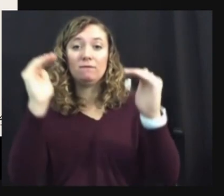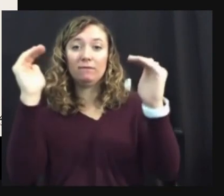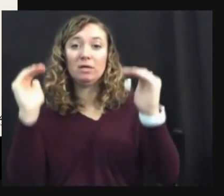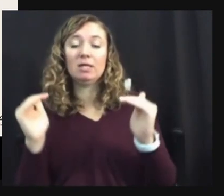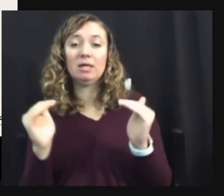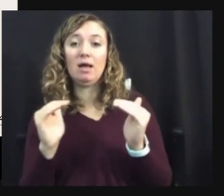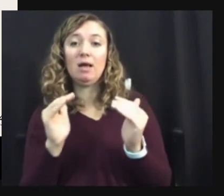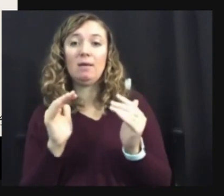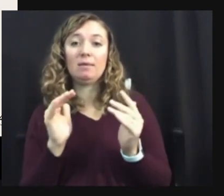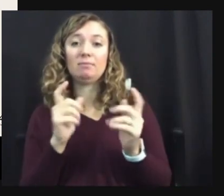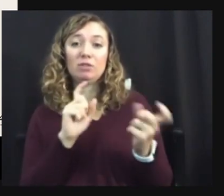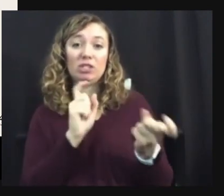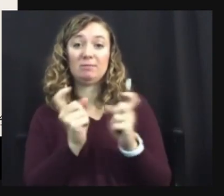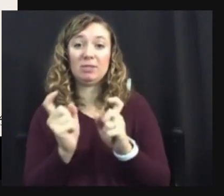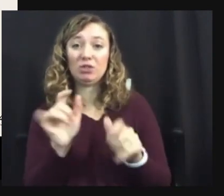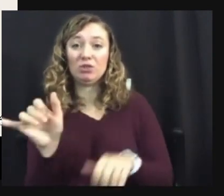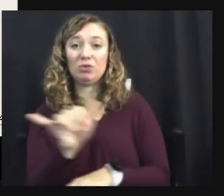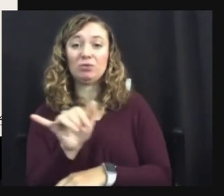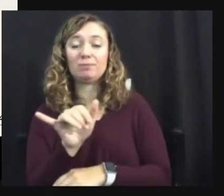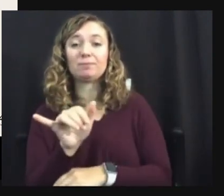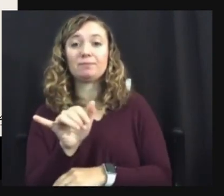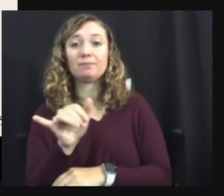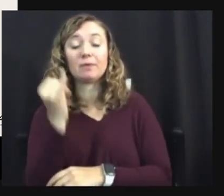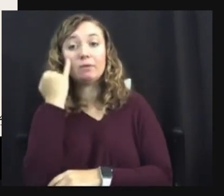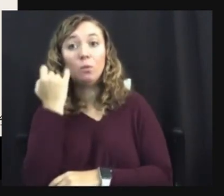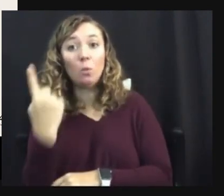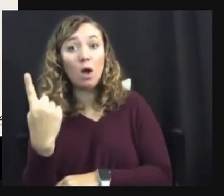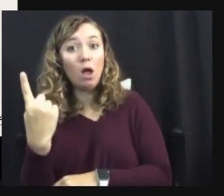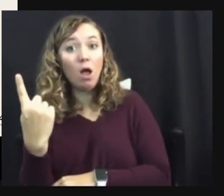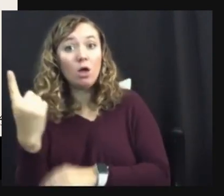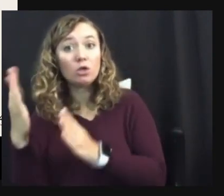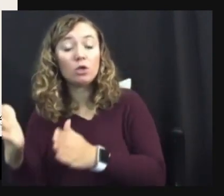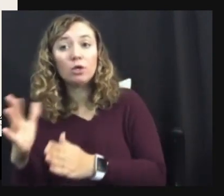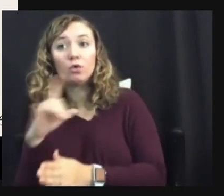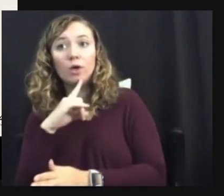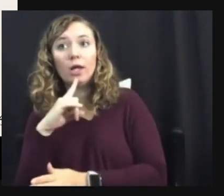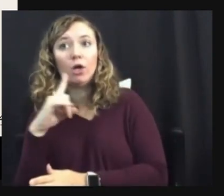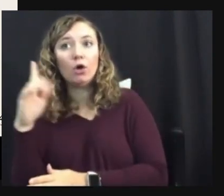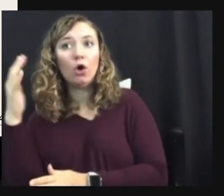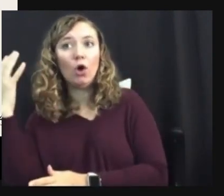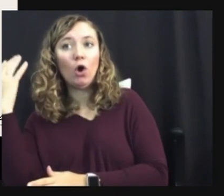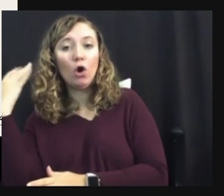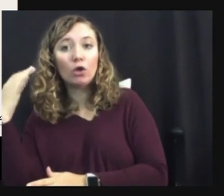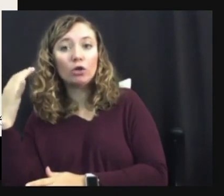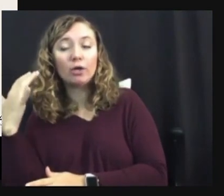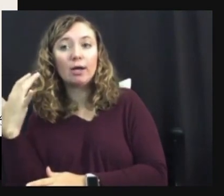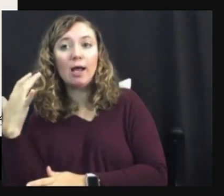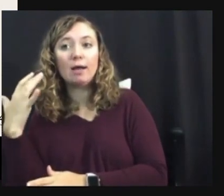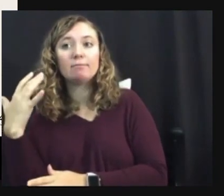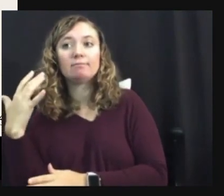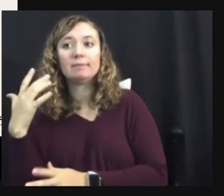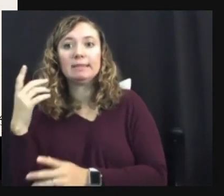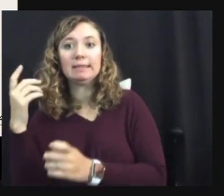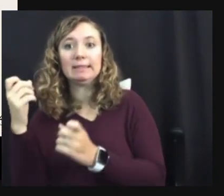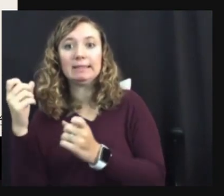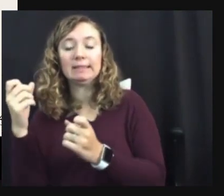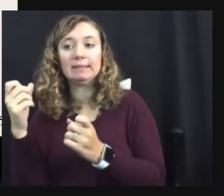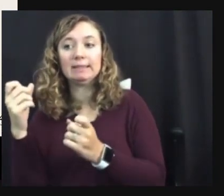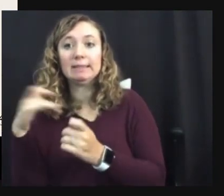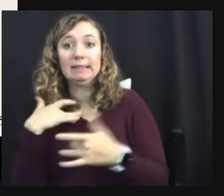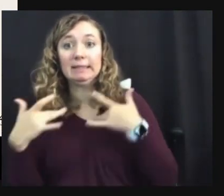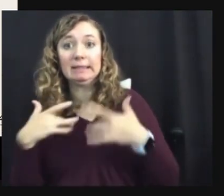student has, uh, auditory hypersensitivity, you know, maybe that student does,